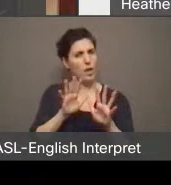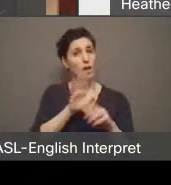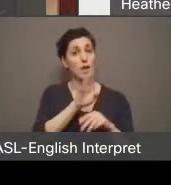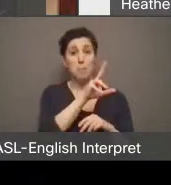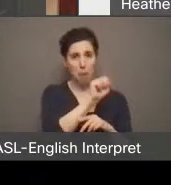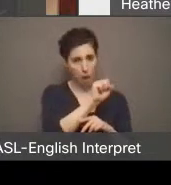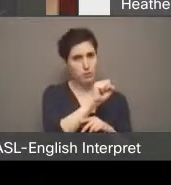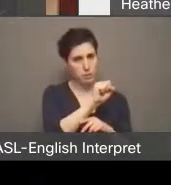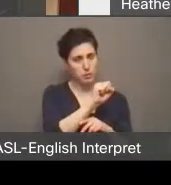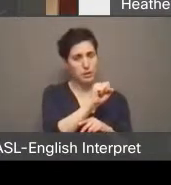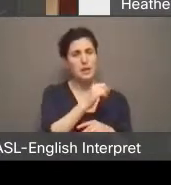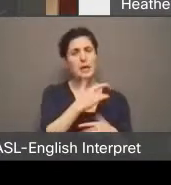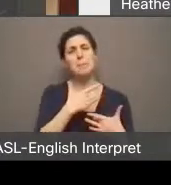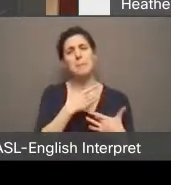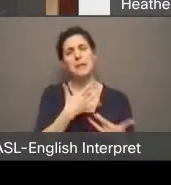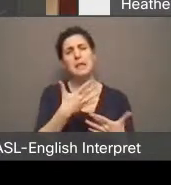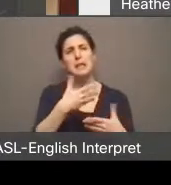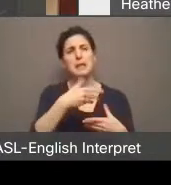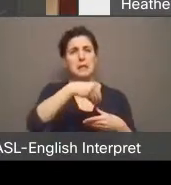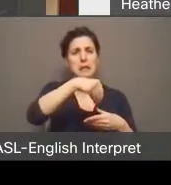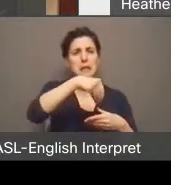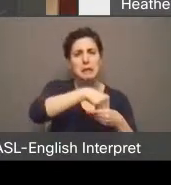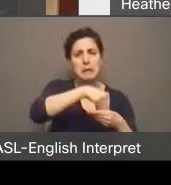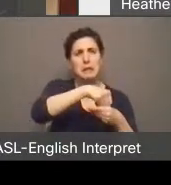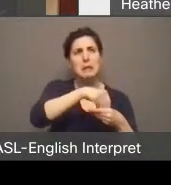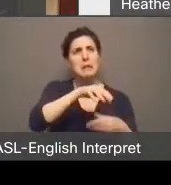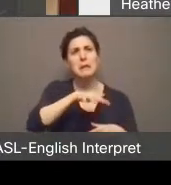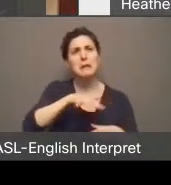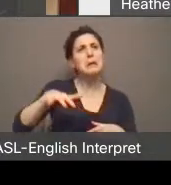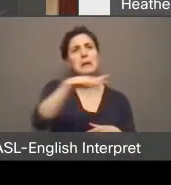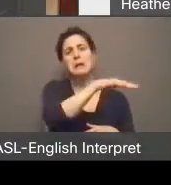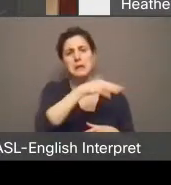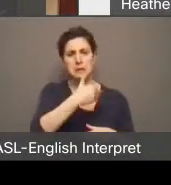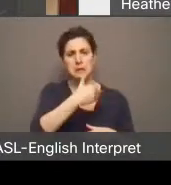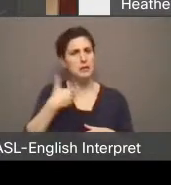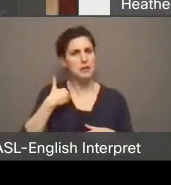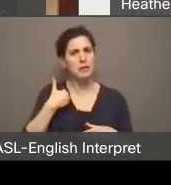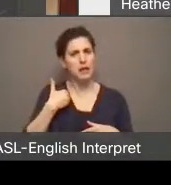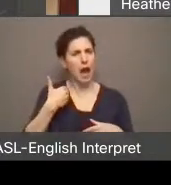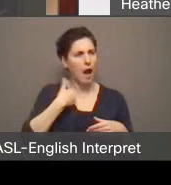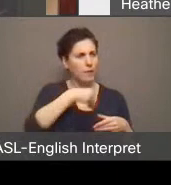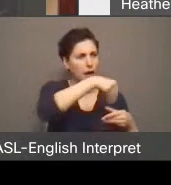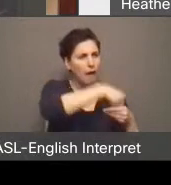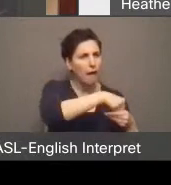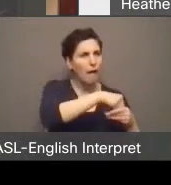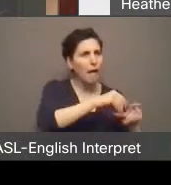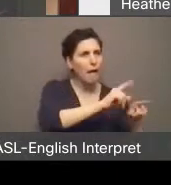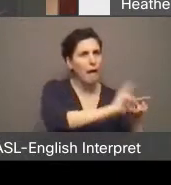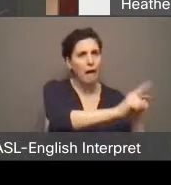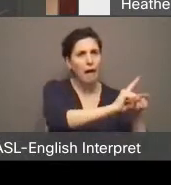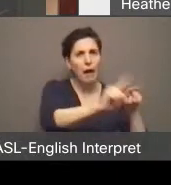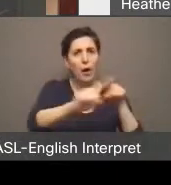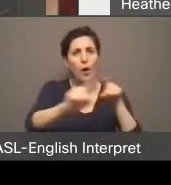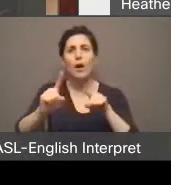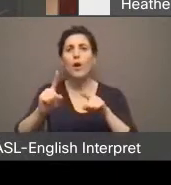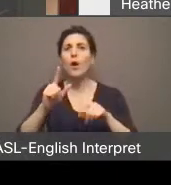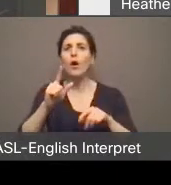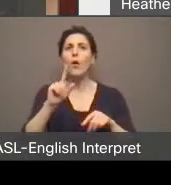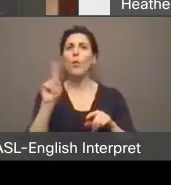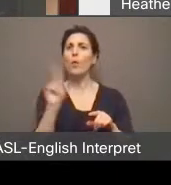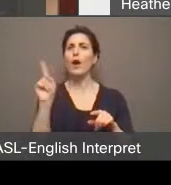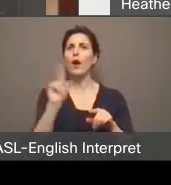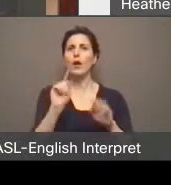particularly in the inner suburbs, but across the city in areas that serve where essential workers tend to live and work.